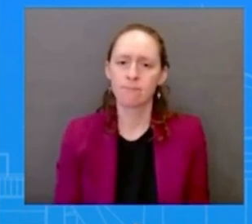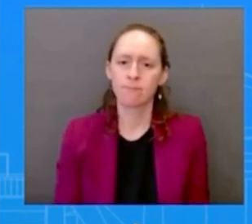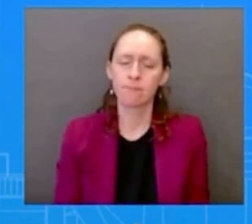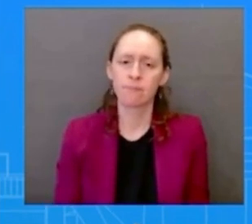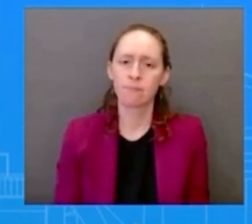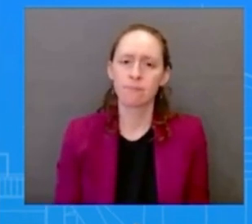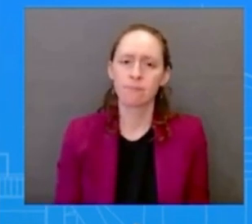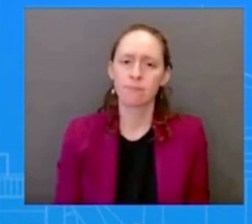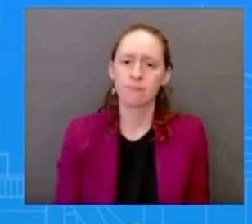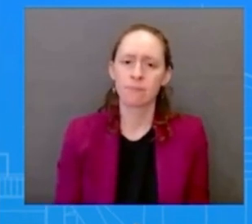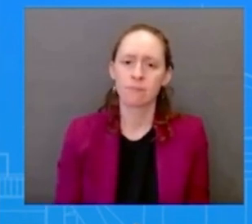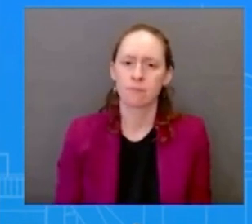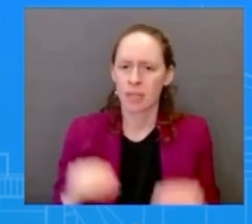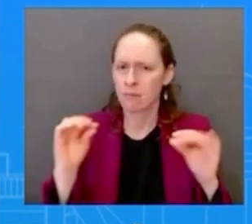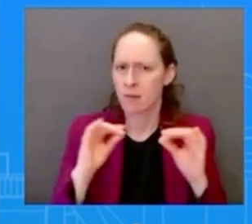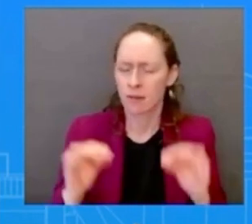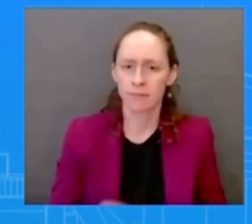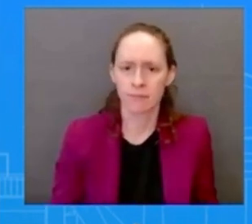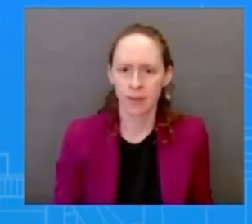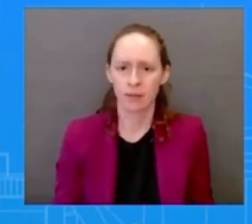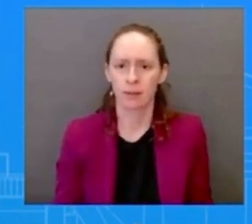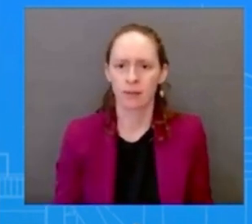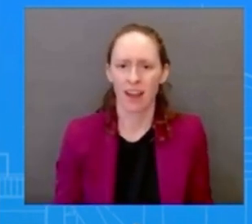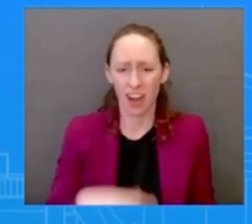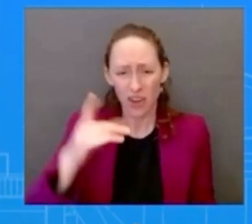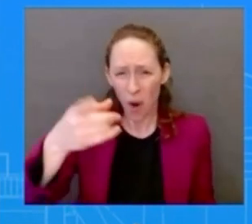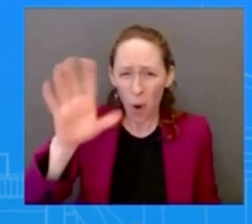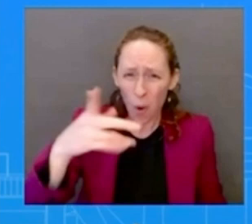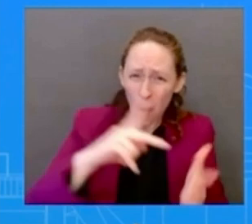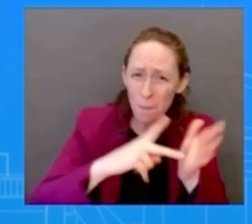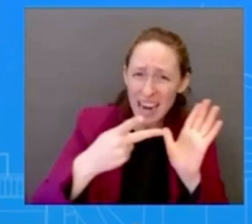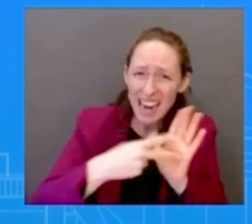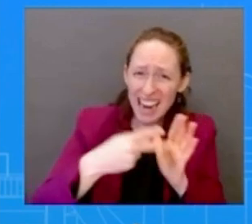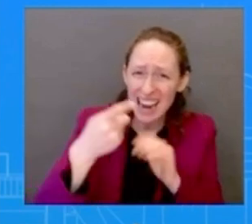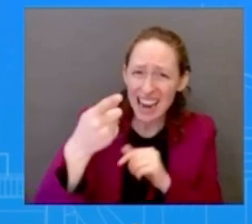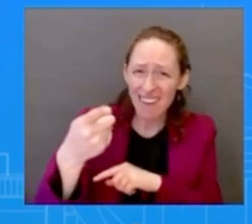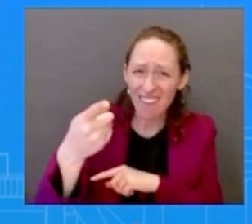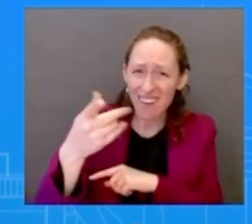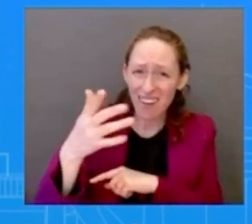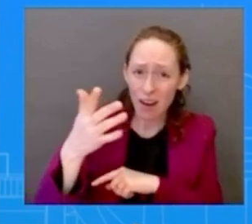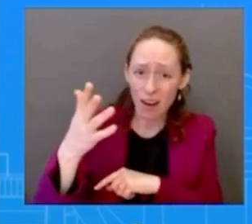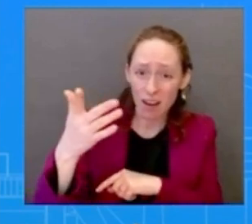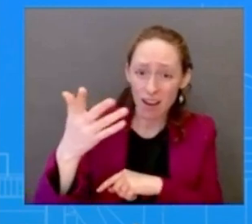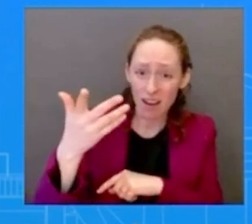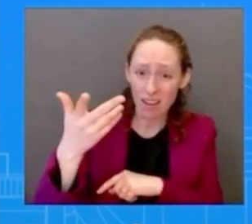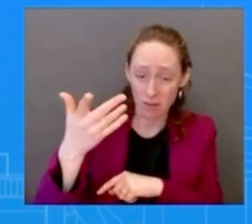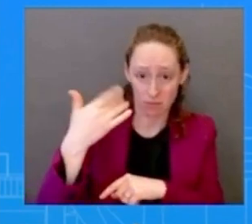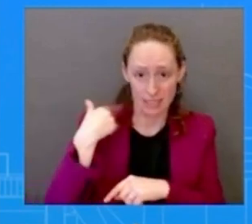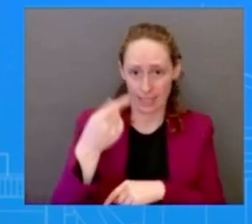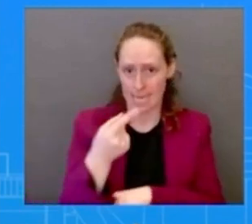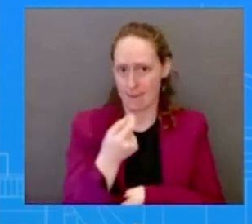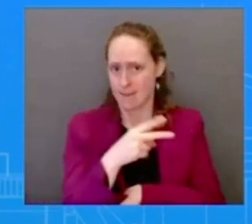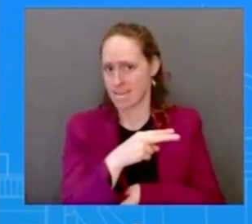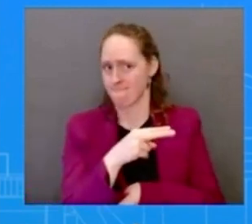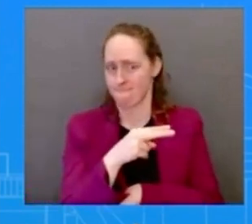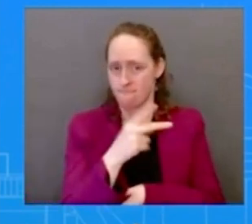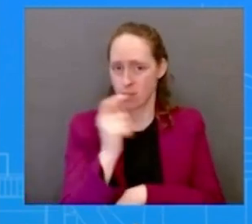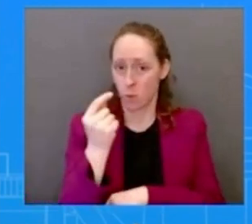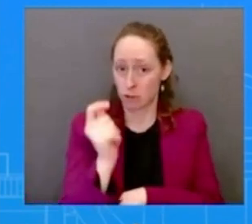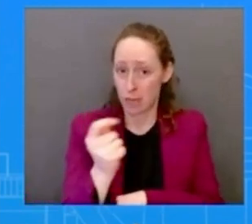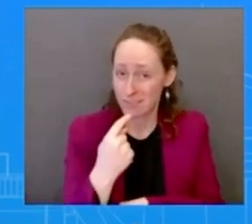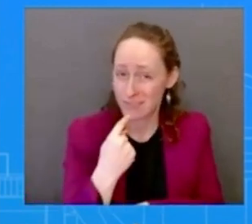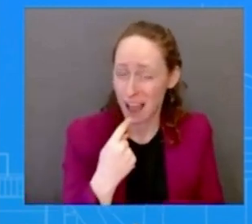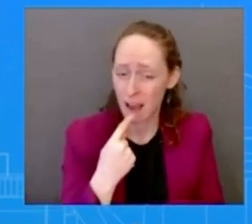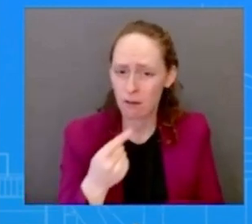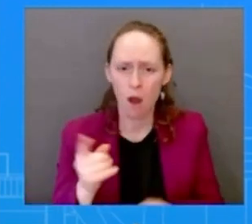questioning anything at this time this is something that the judge has to decide want to be very careful this is an ongoing litigation but